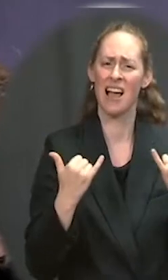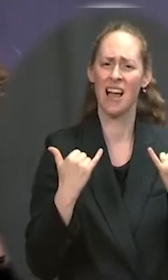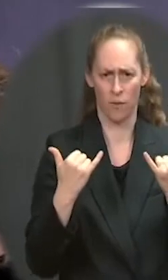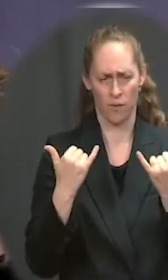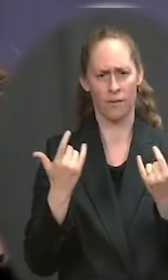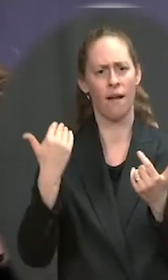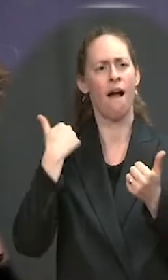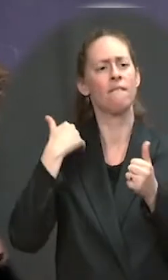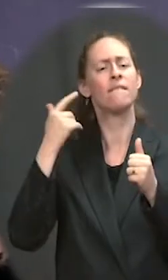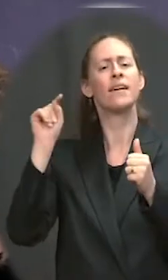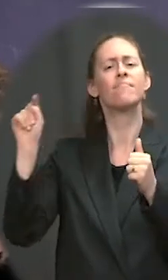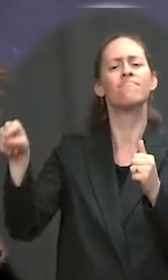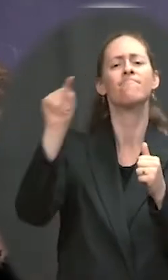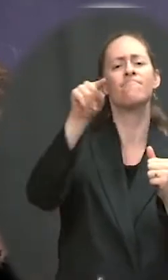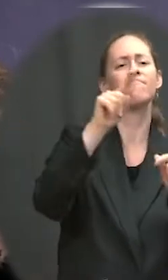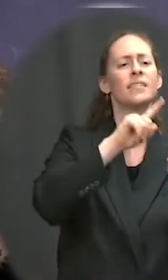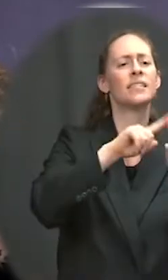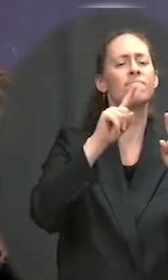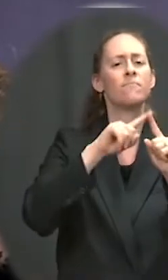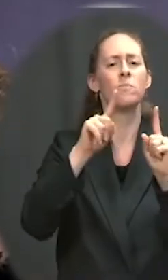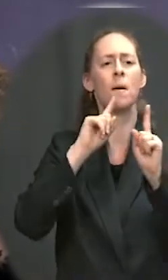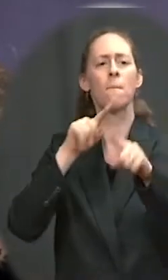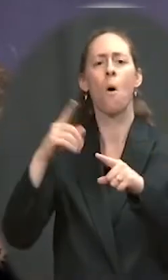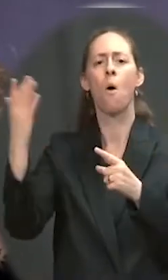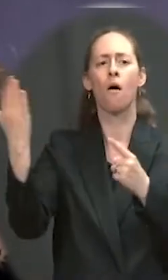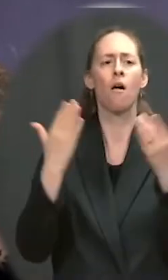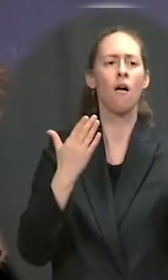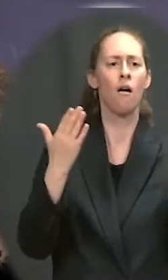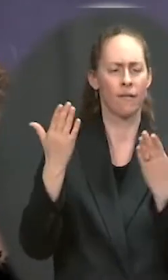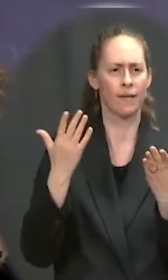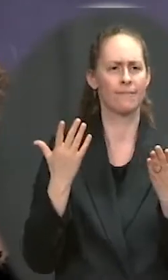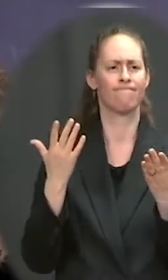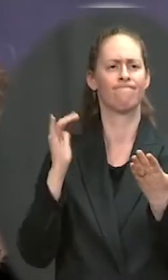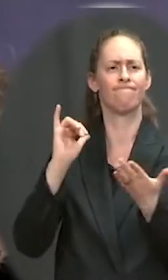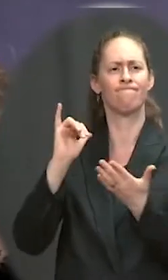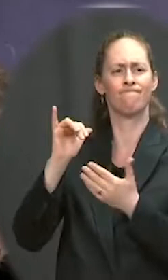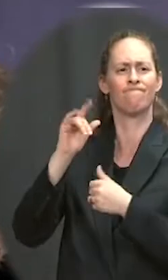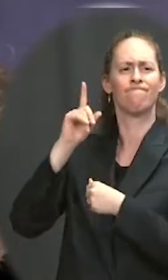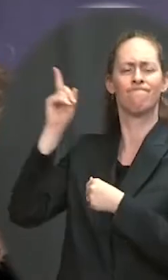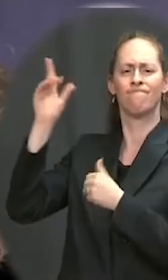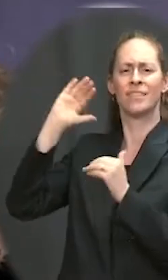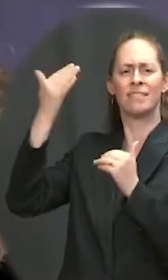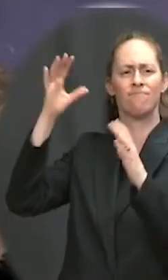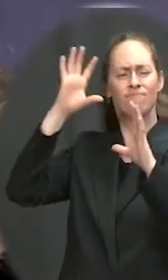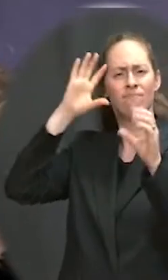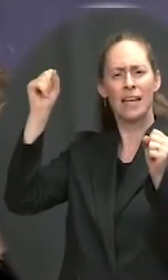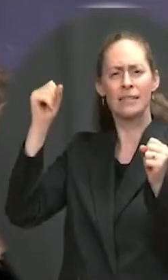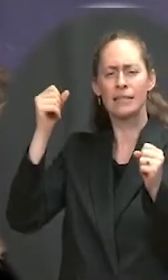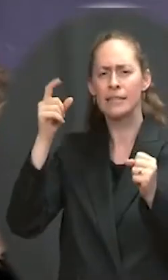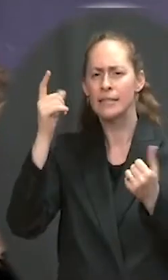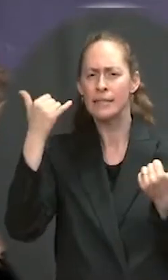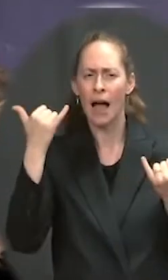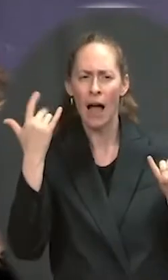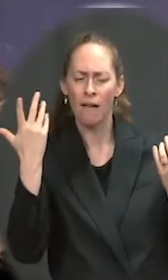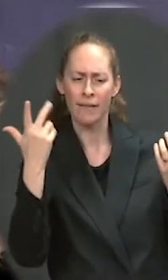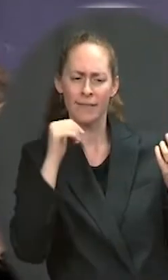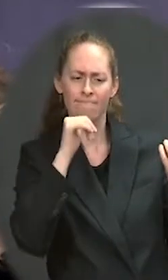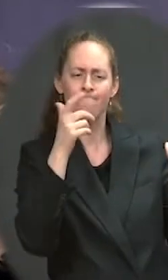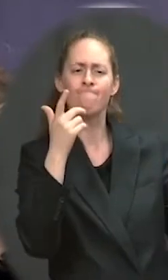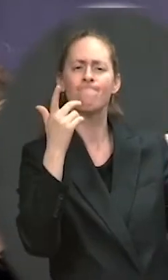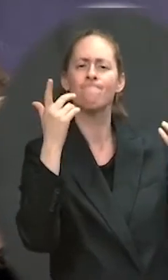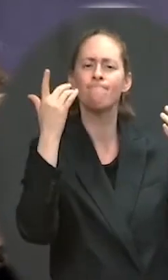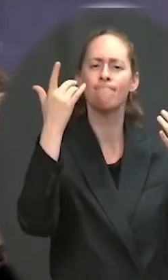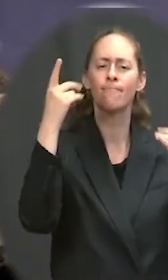within the administration on this waiver issue. Can you just really walk us through what your perspective